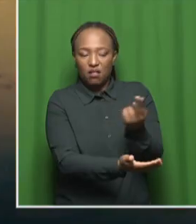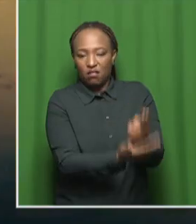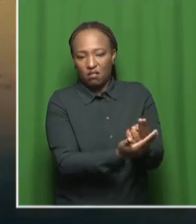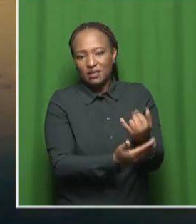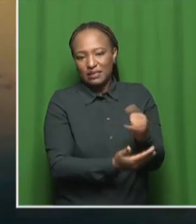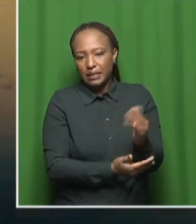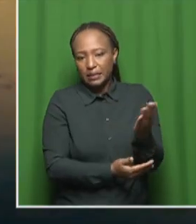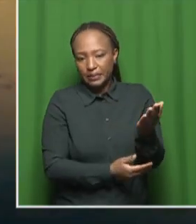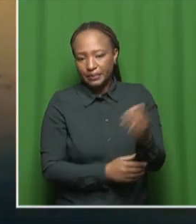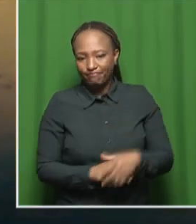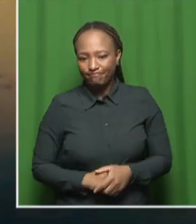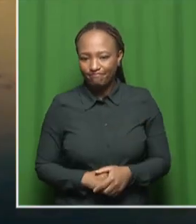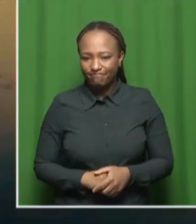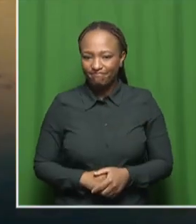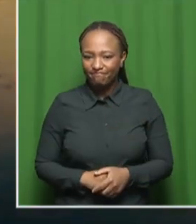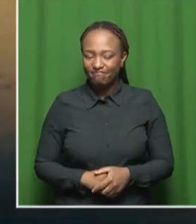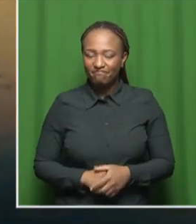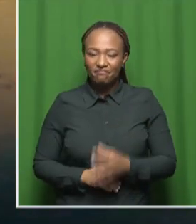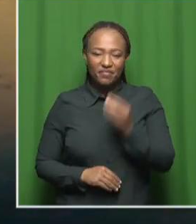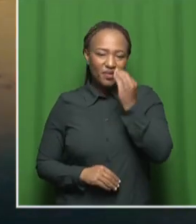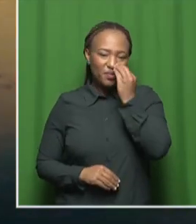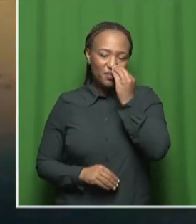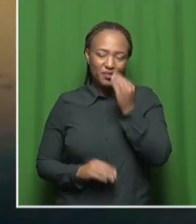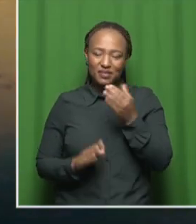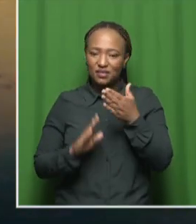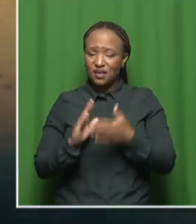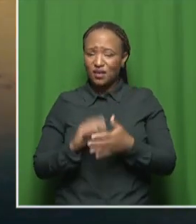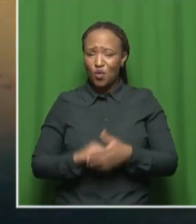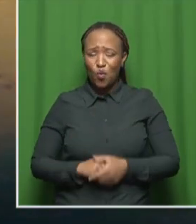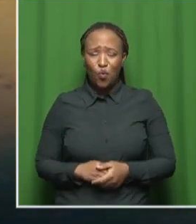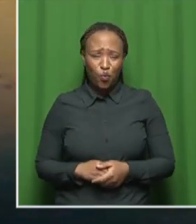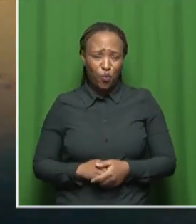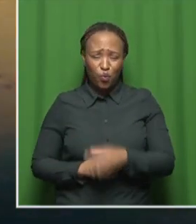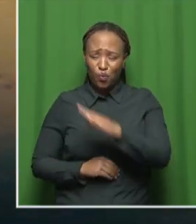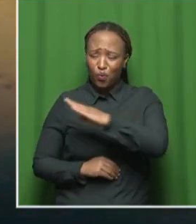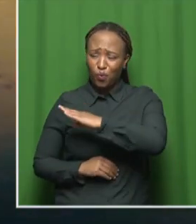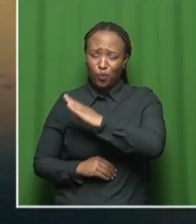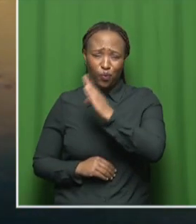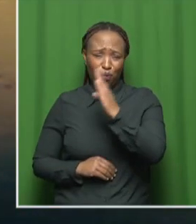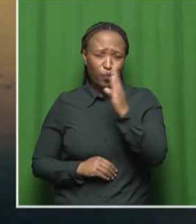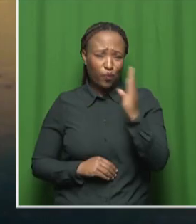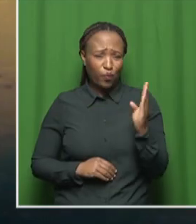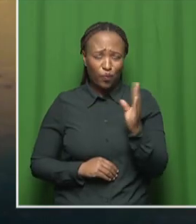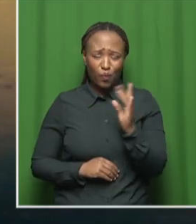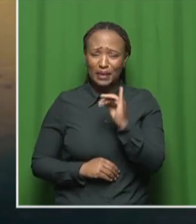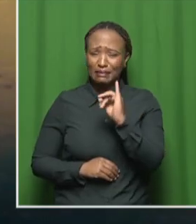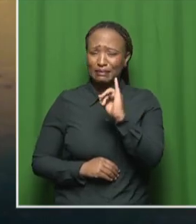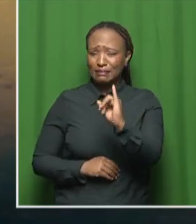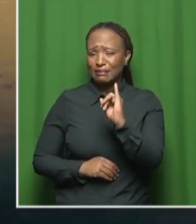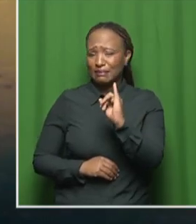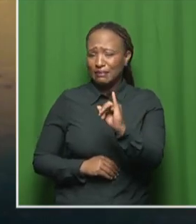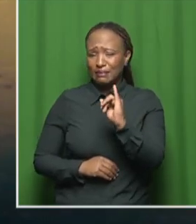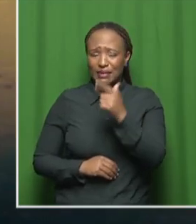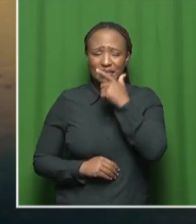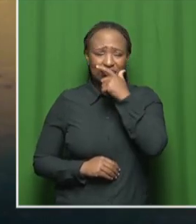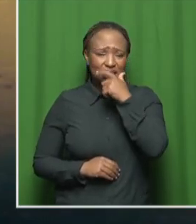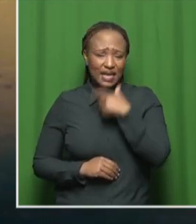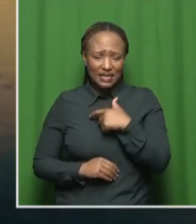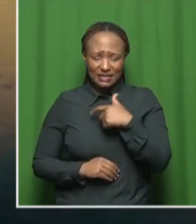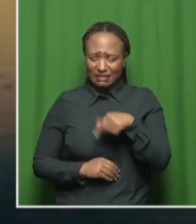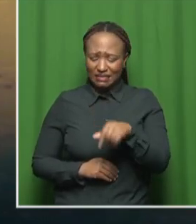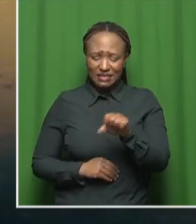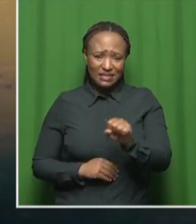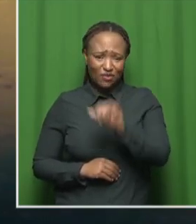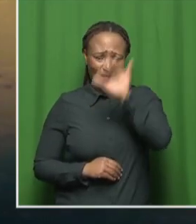right, that is where we end the news today. What a bulletin. Goodness me. It's just a very, very sad day here in South Africa